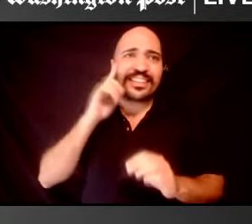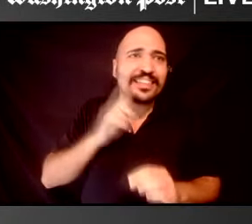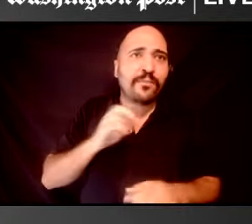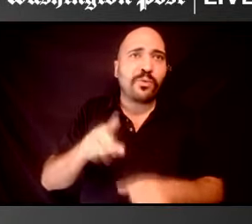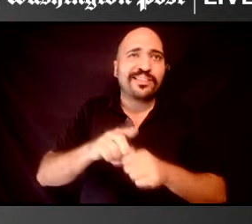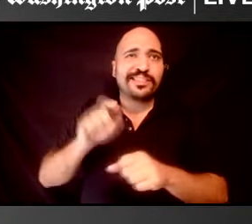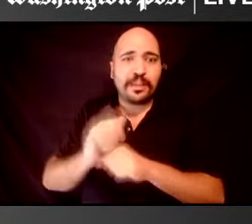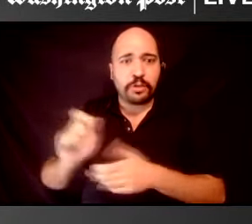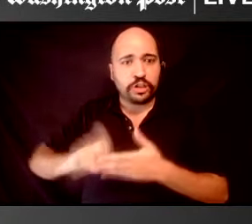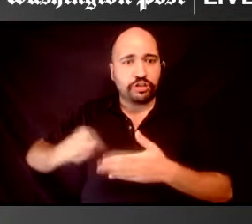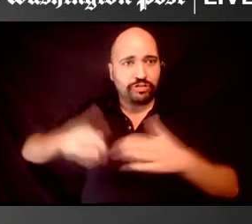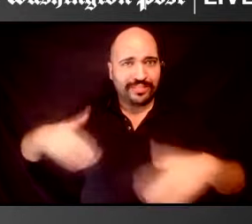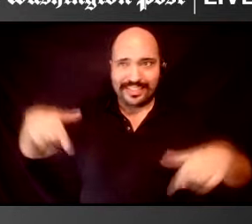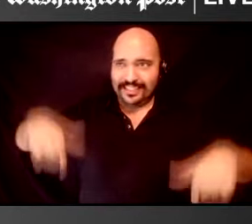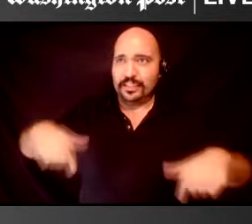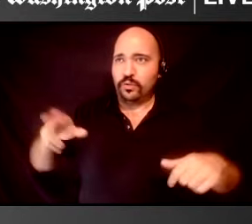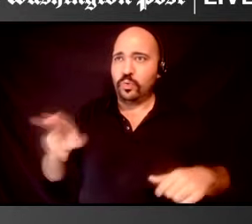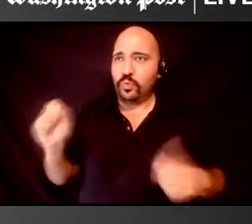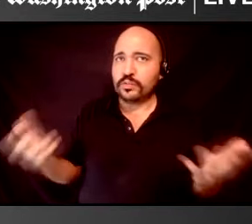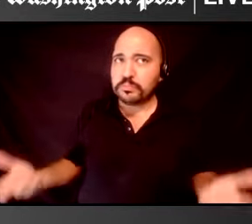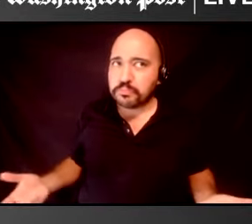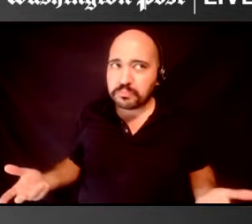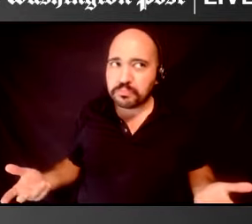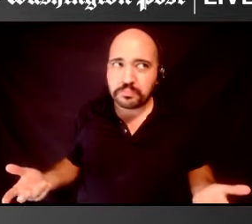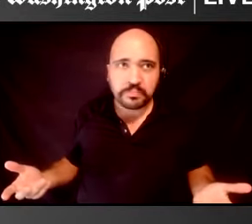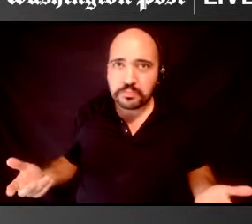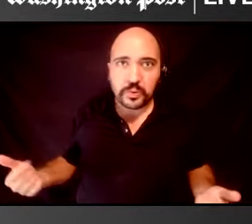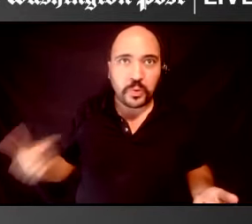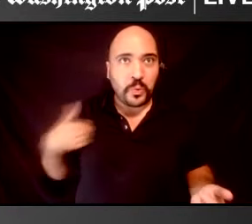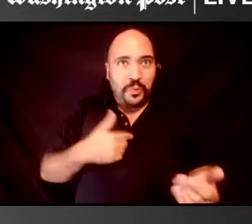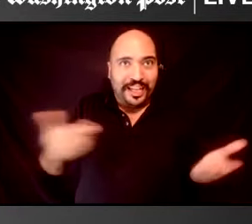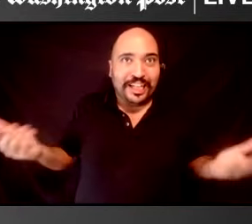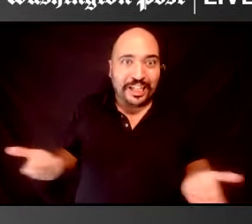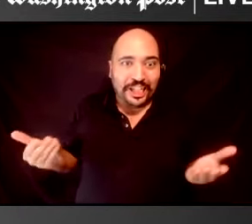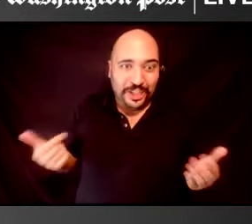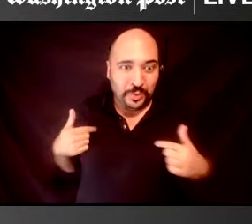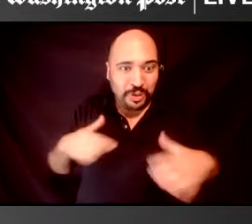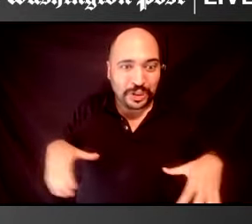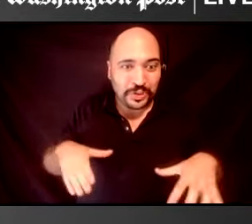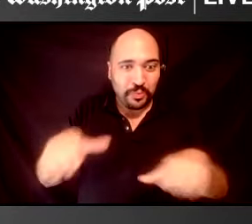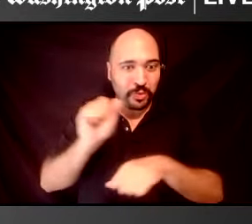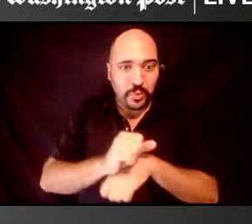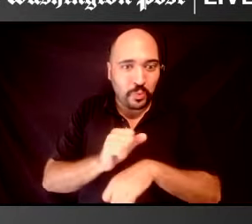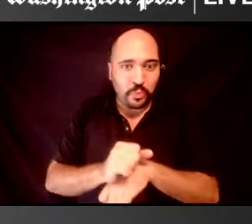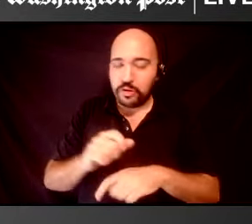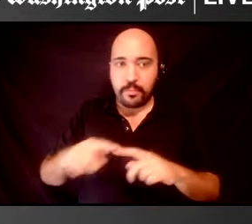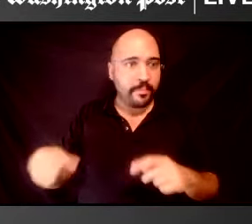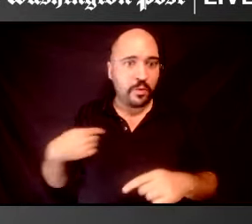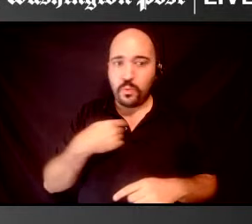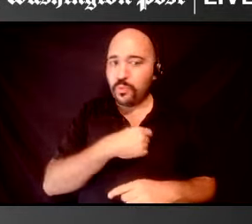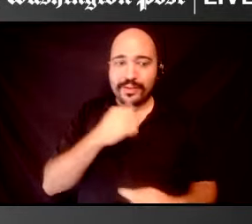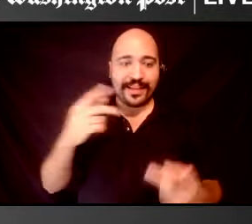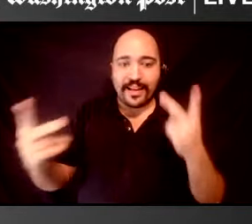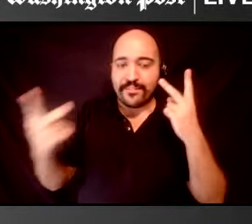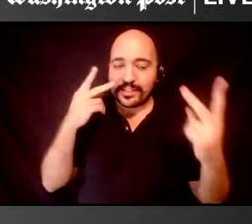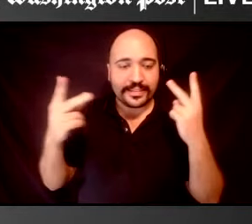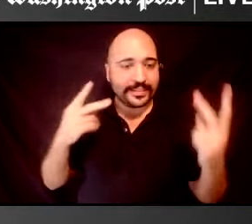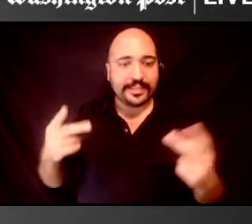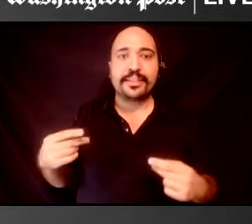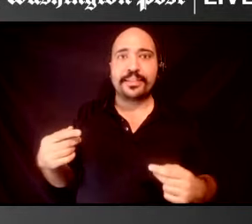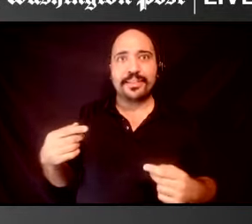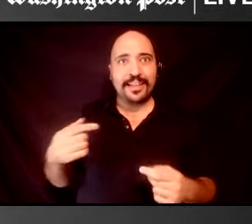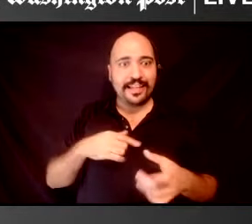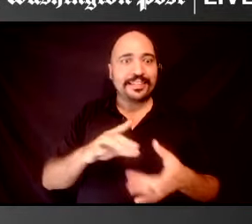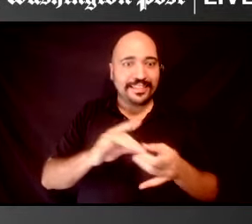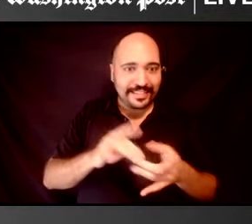in this country. Um, you know, we're out here and we're doing the work, but we're not being seen, you know, and I could say this,